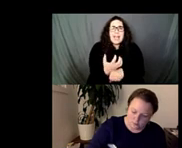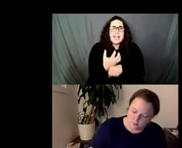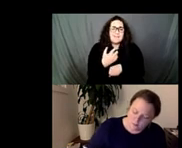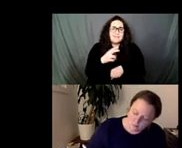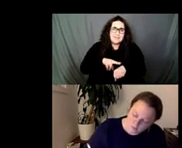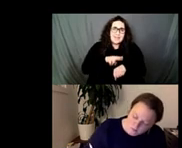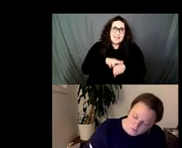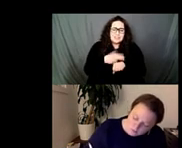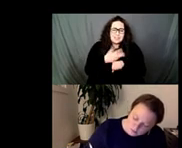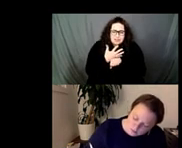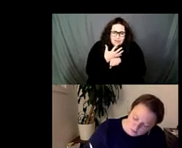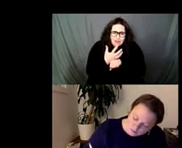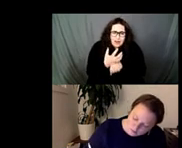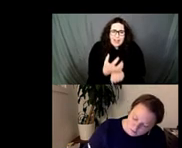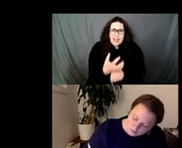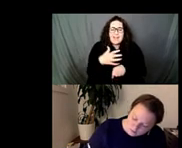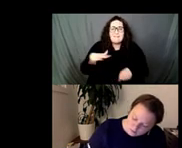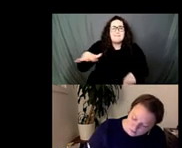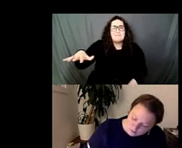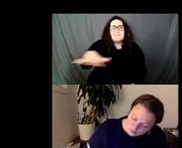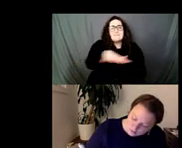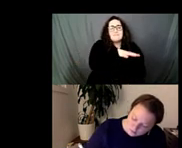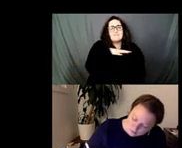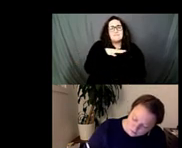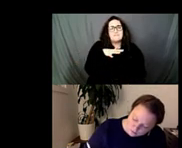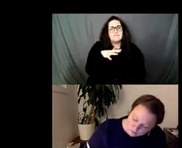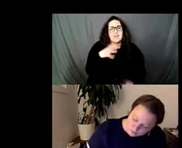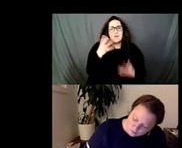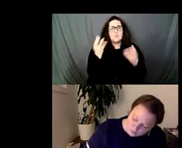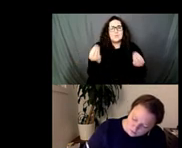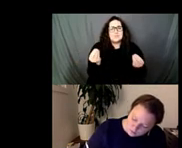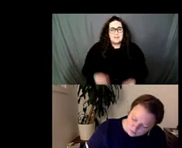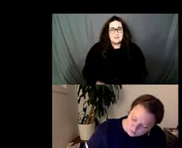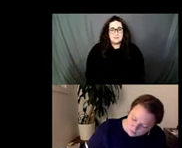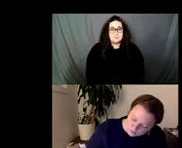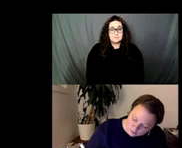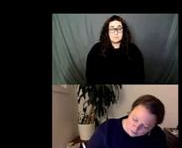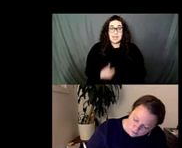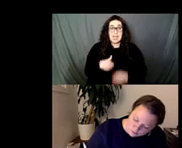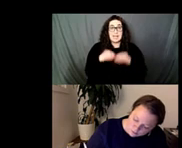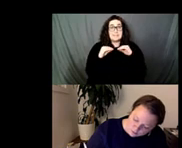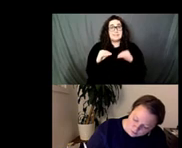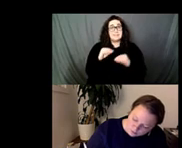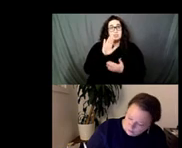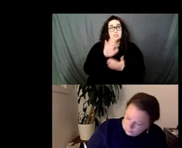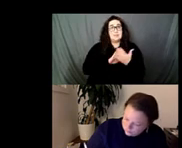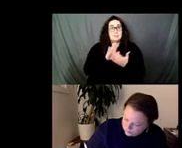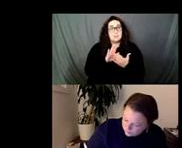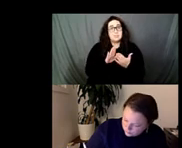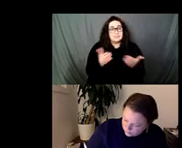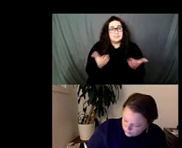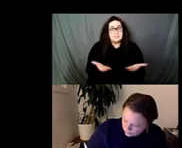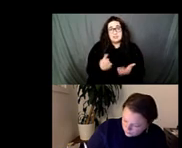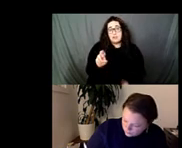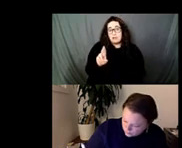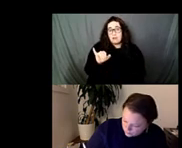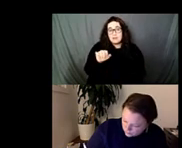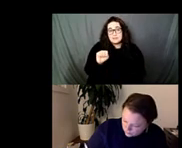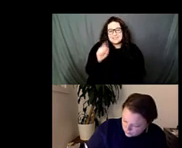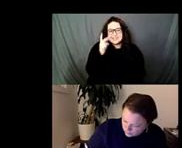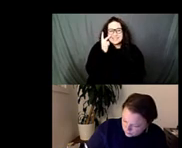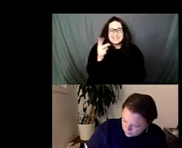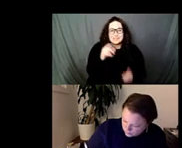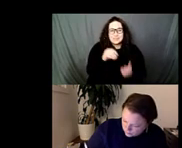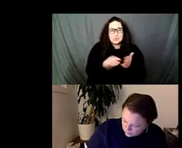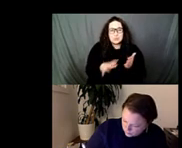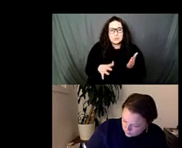figuratively as well I teach on campus you know two days a week with the students so I can be with students but feel still